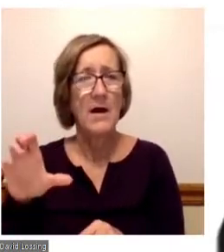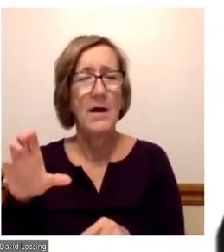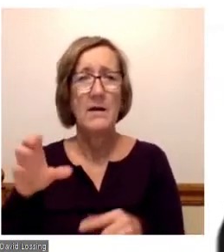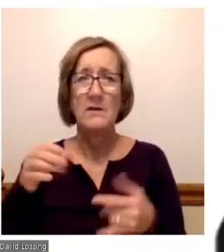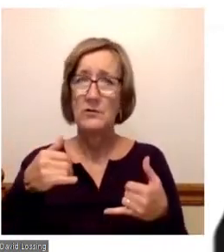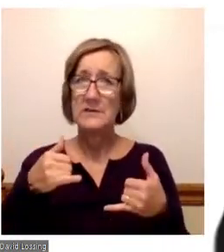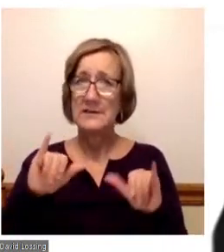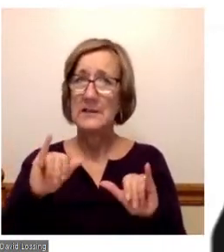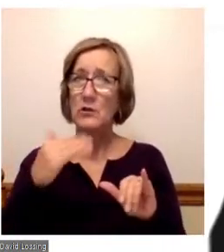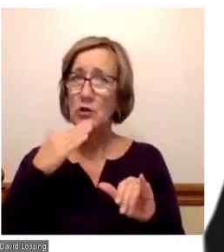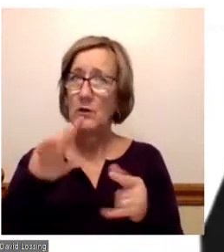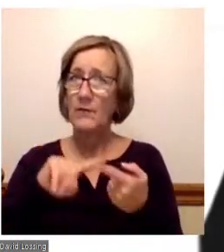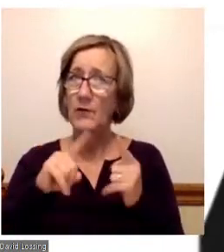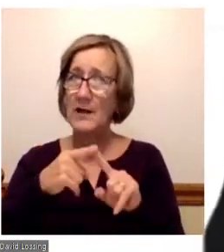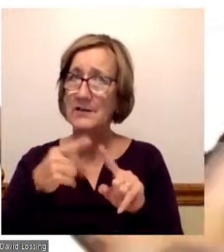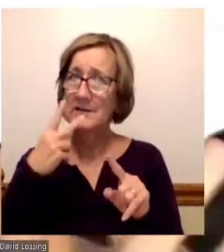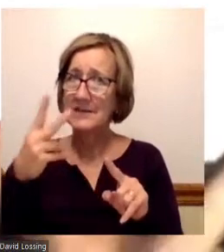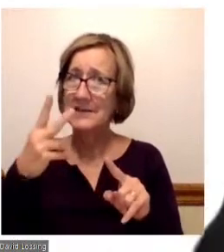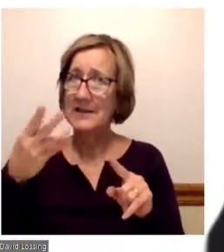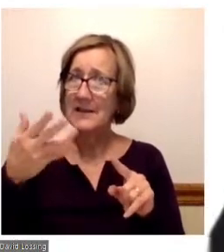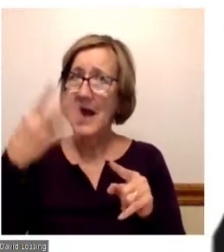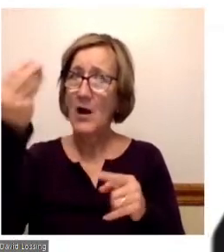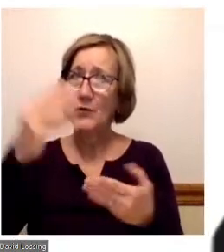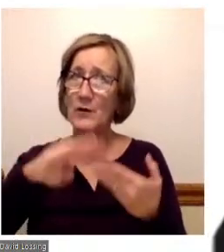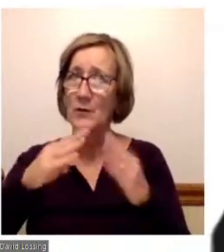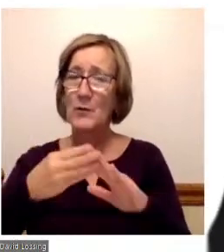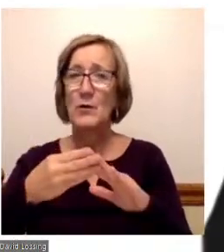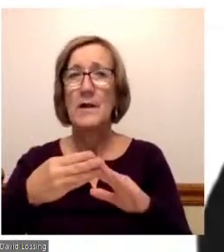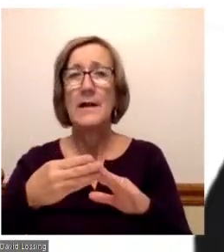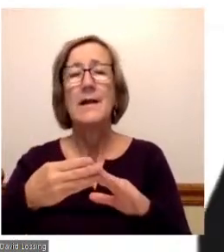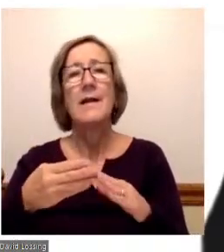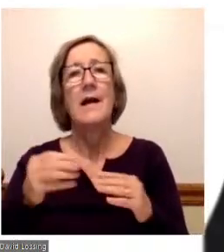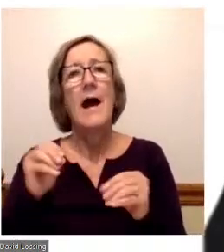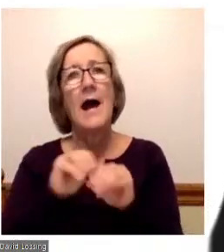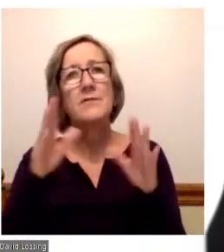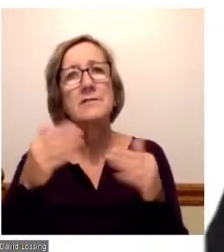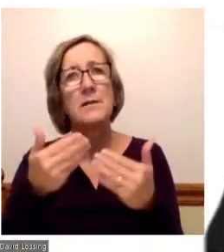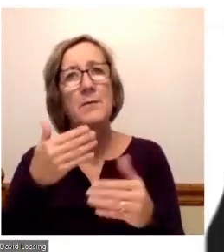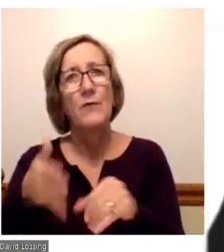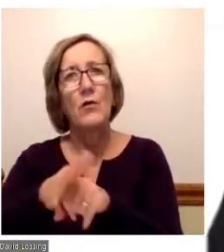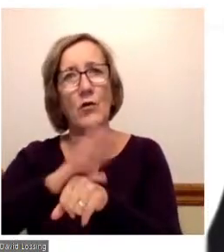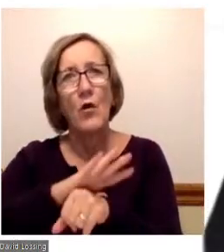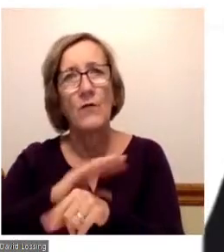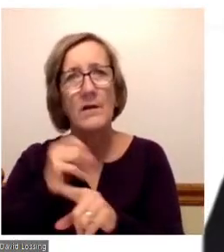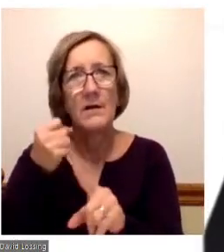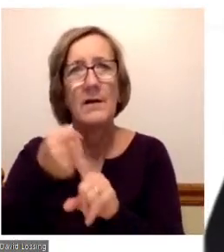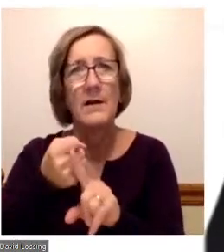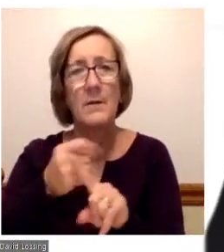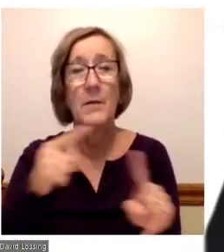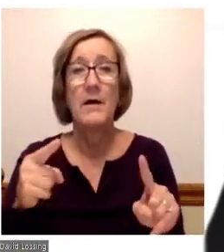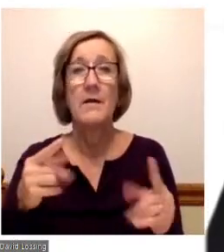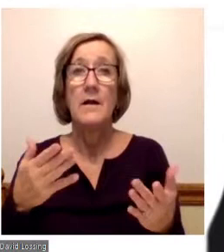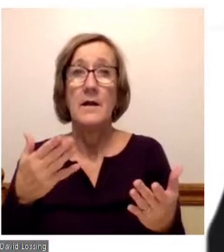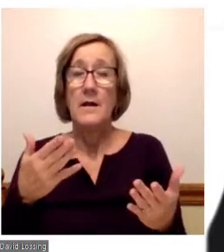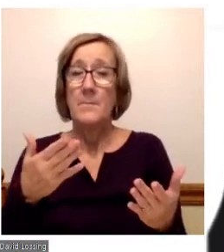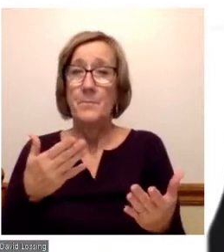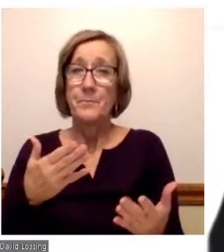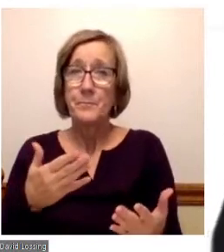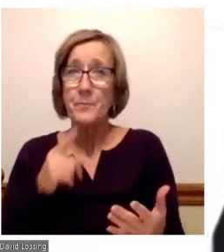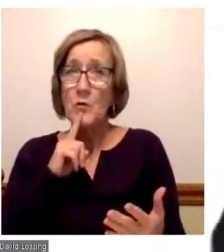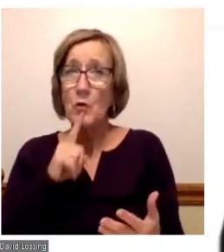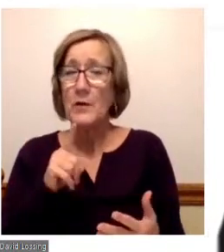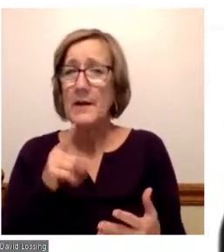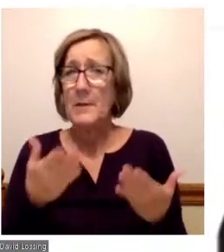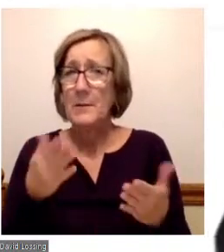that I see out in the community, you know, before COVID hit, obviously. You I think a weakness in this, it may be true with any institution of higher education.